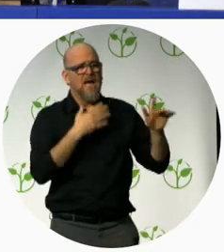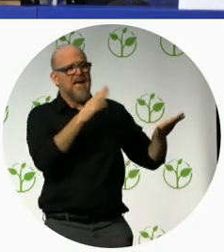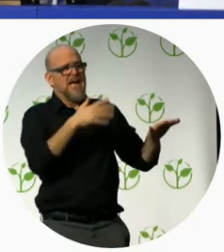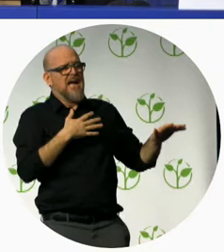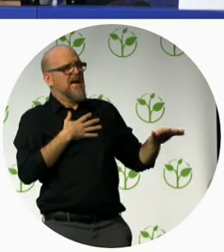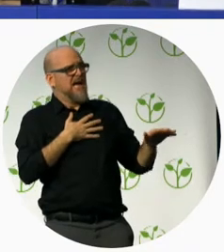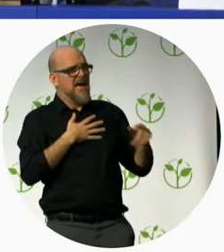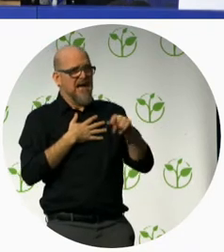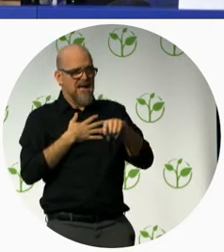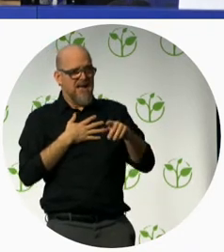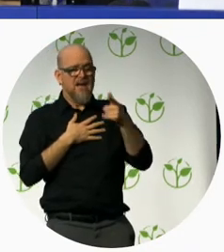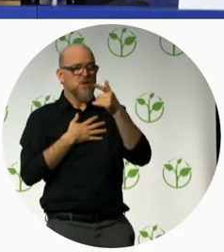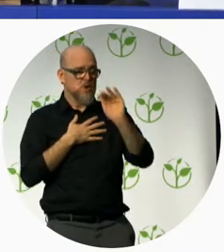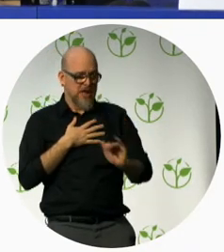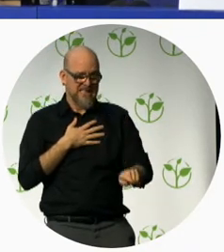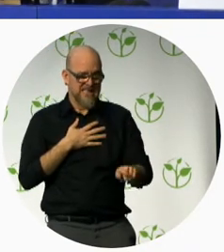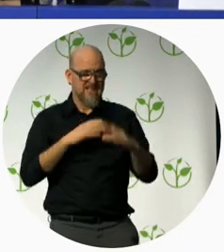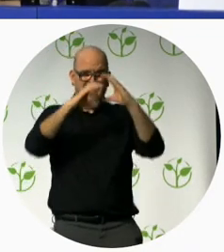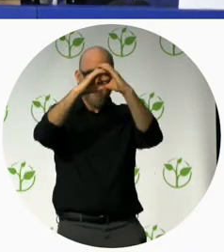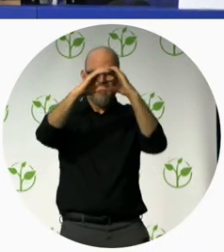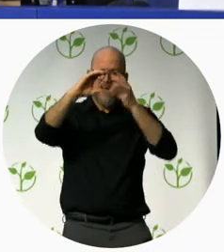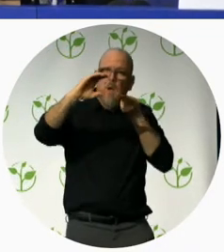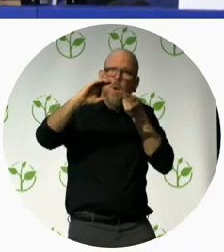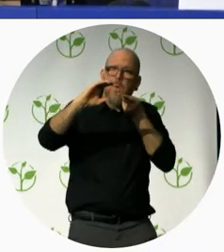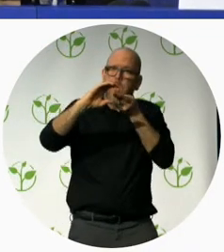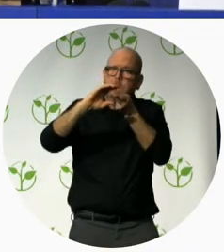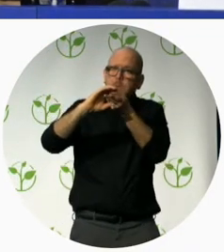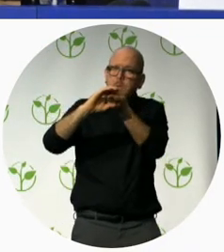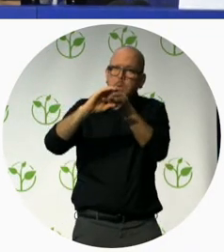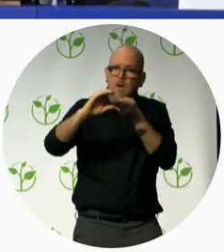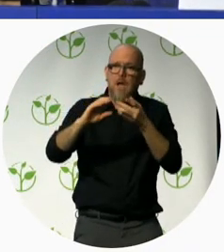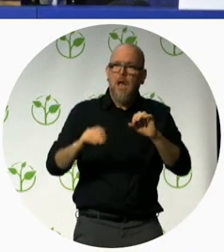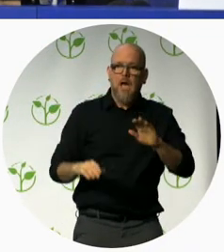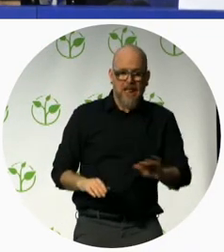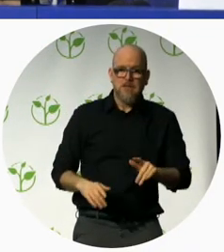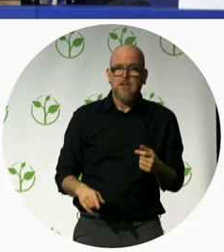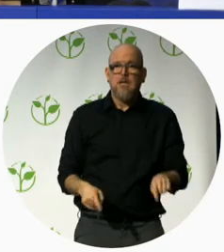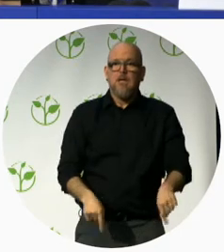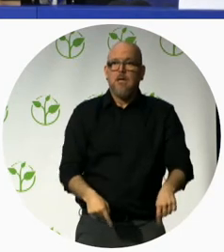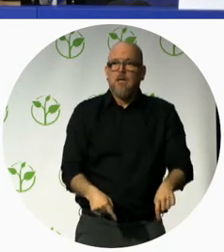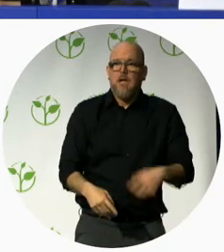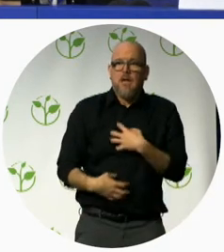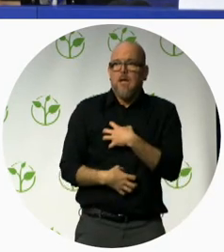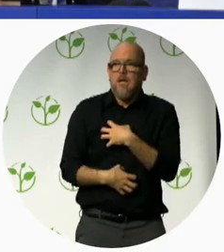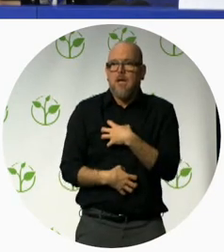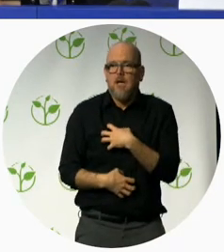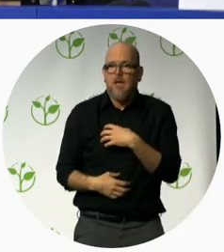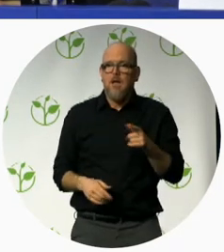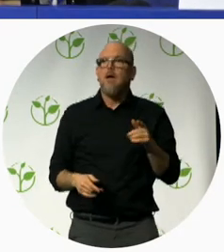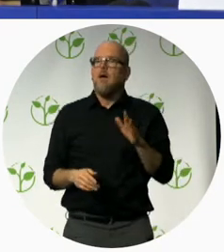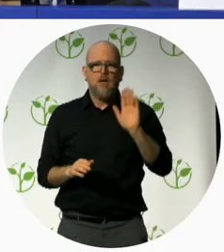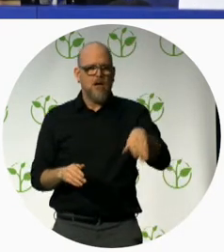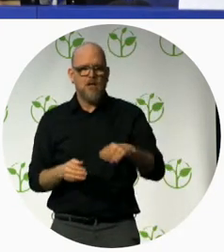her mom couldn't hear at all when the technician did his best to calm the child down the real-time interpretation